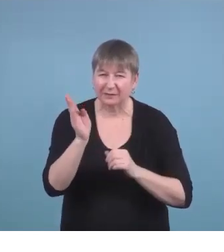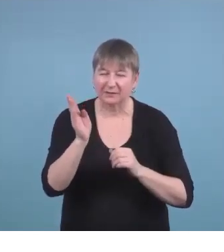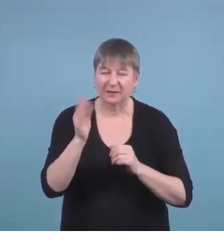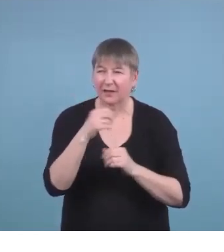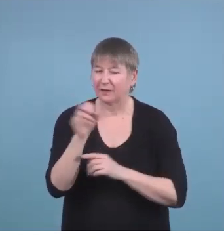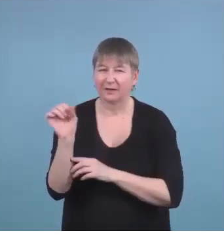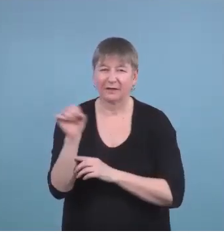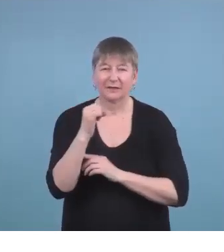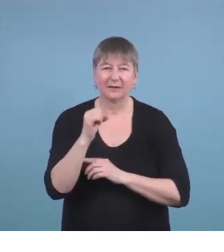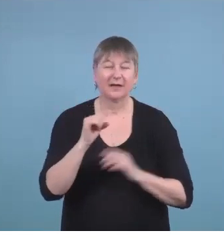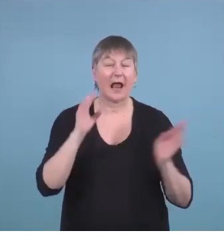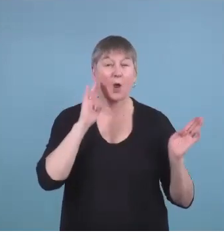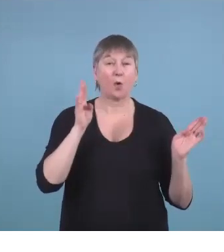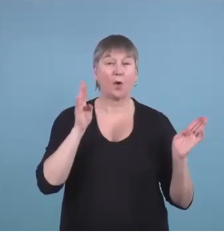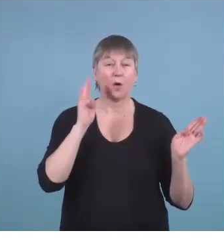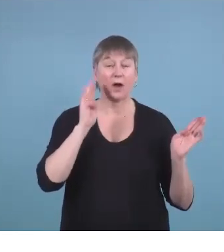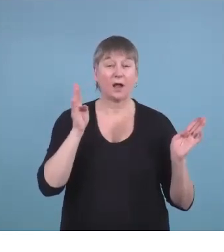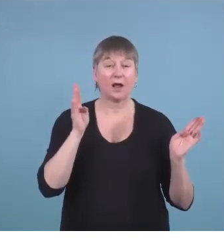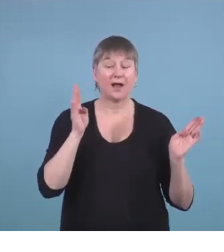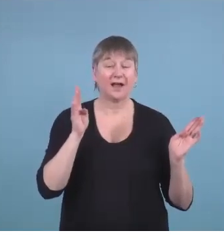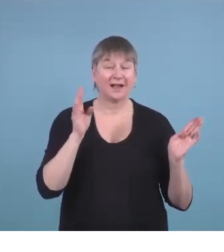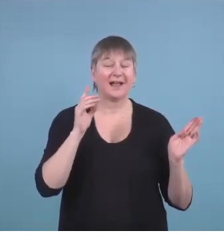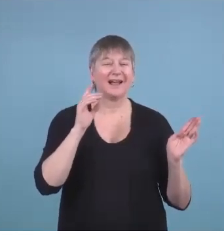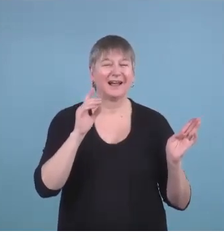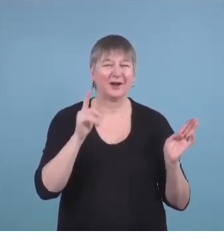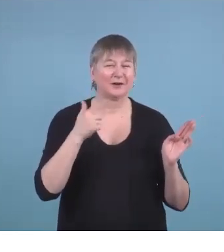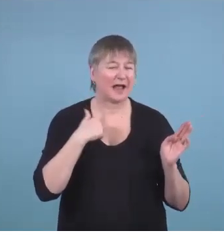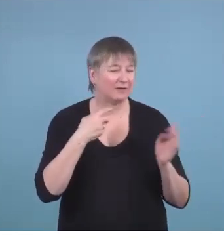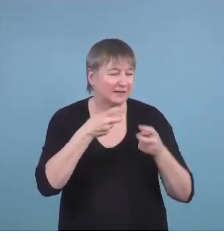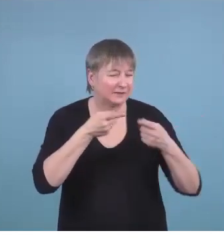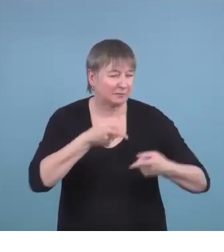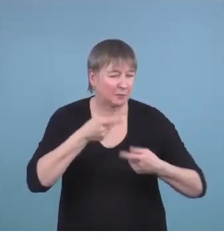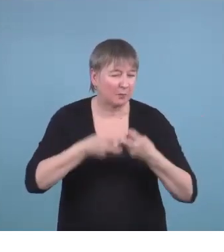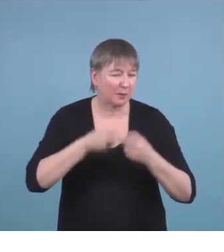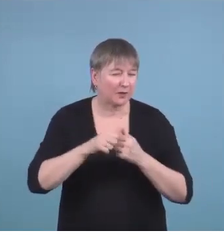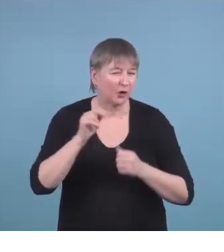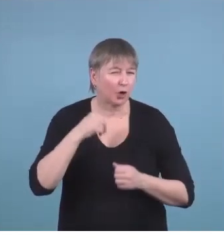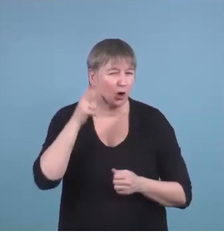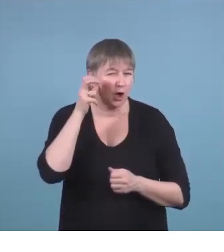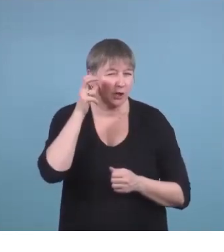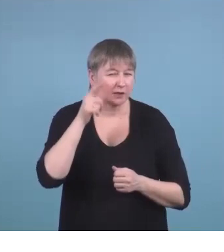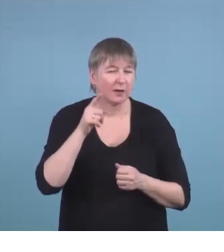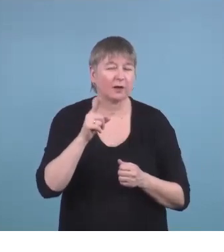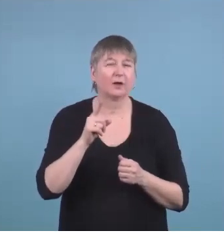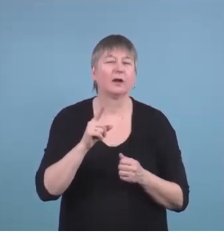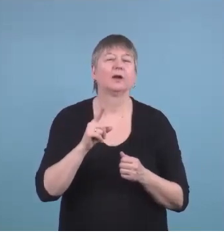we hello hello hi Jackie we're having some difficulty with the audio can you hold a moment